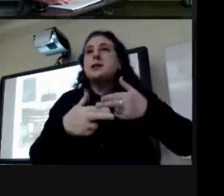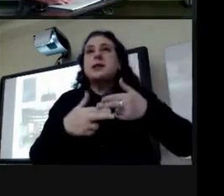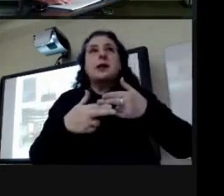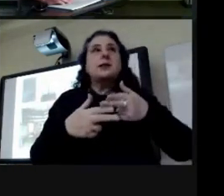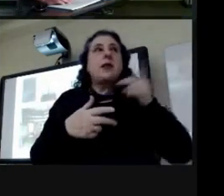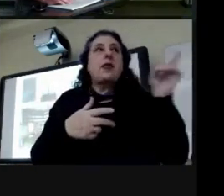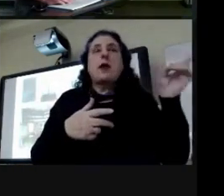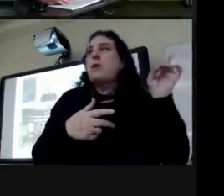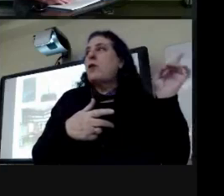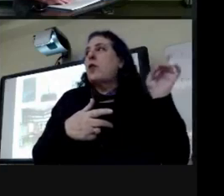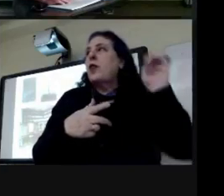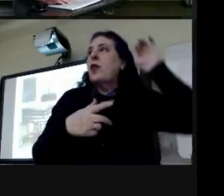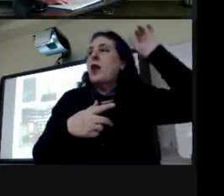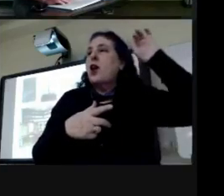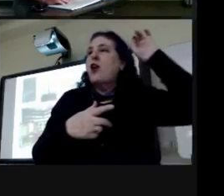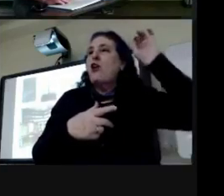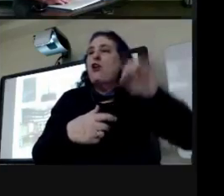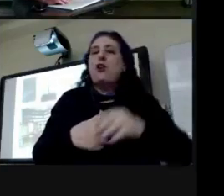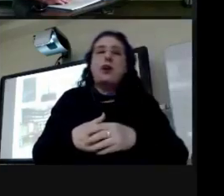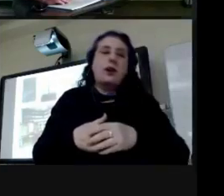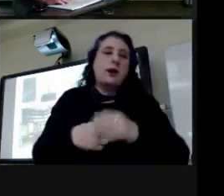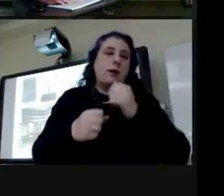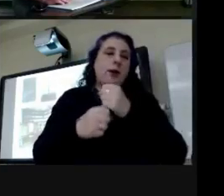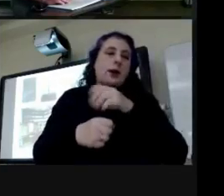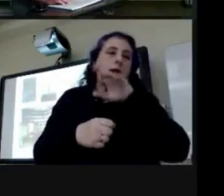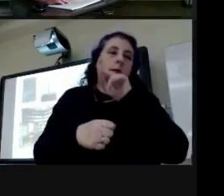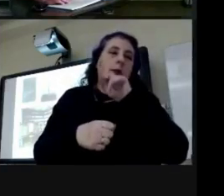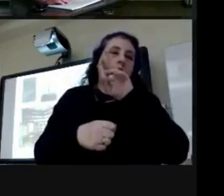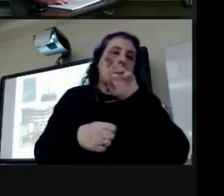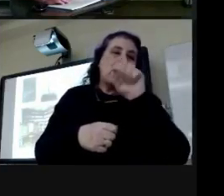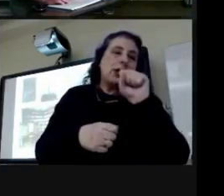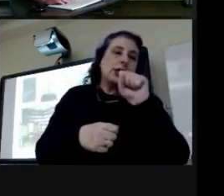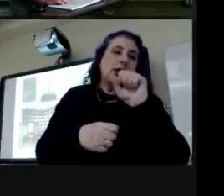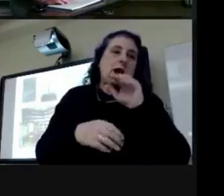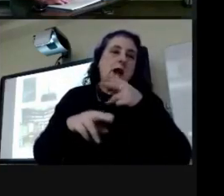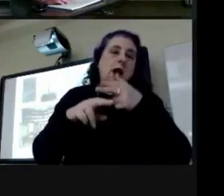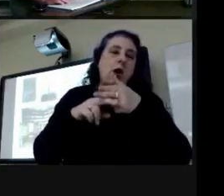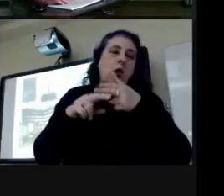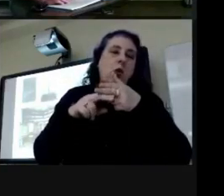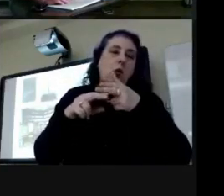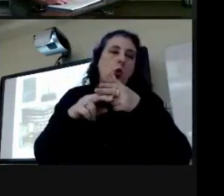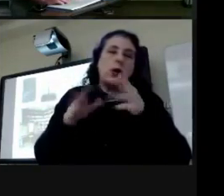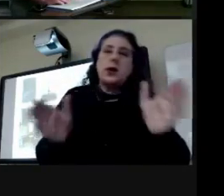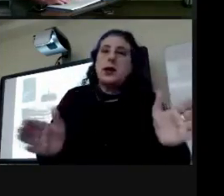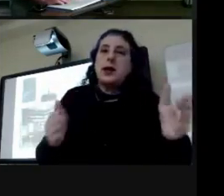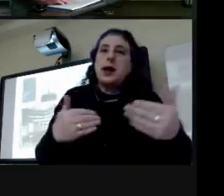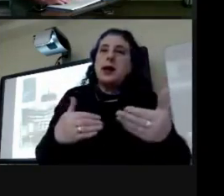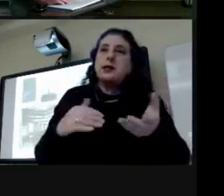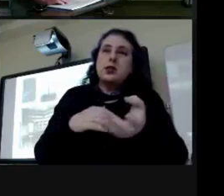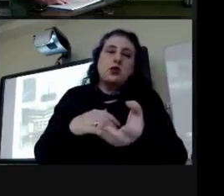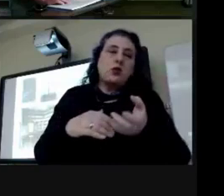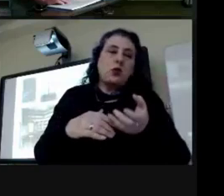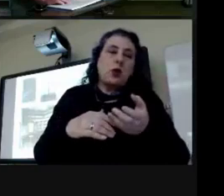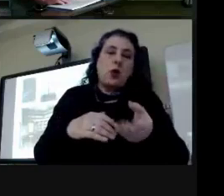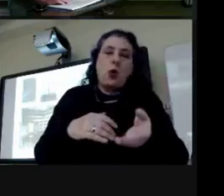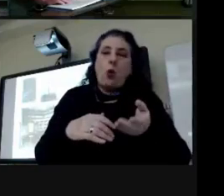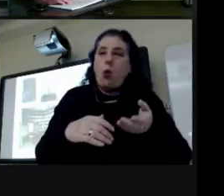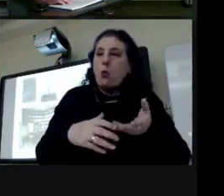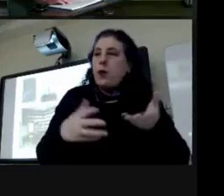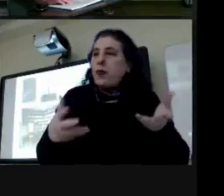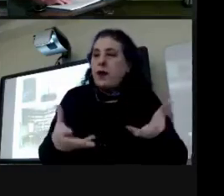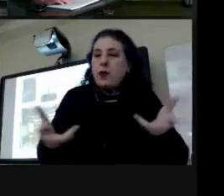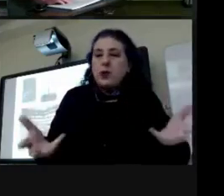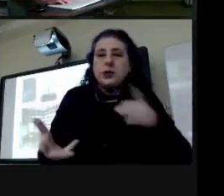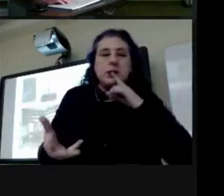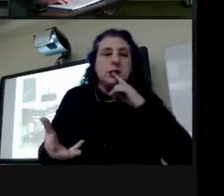up there and they're made out of brass and they're on that wooden case or in that drawer and i pulled it open and there